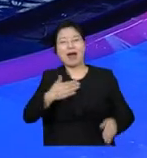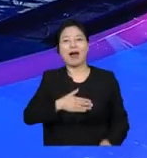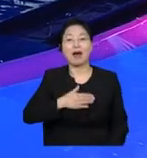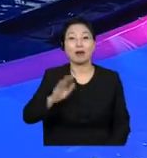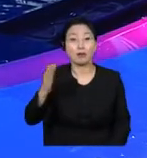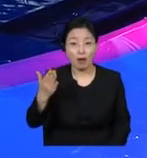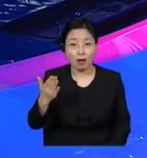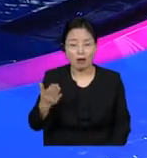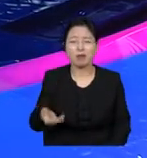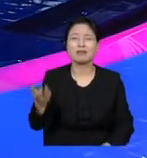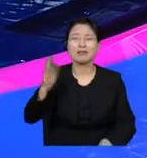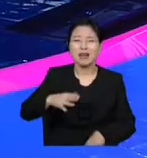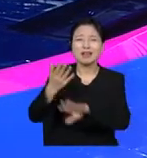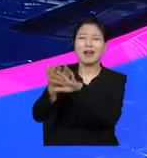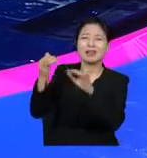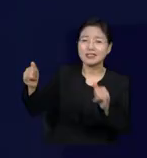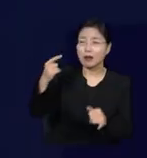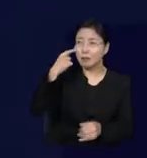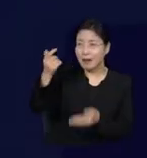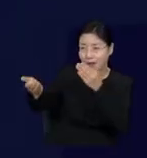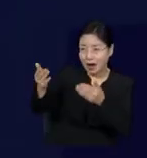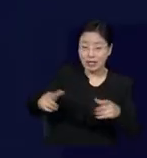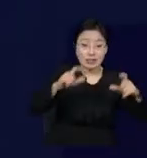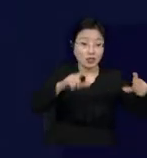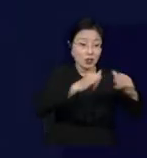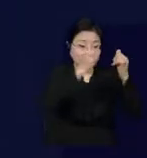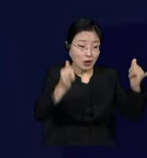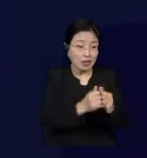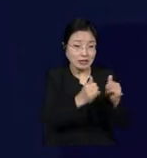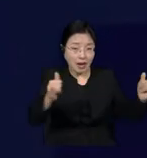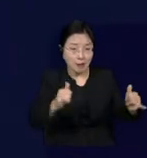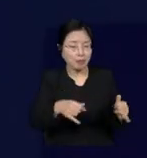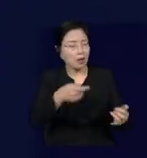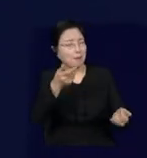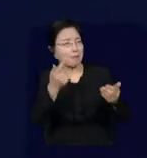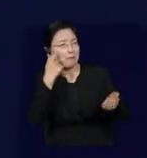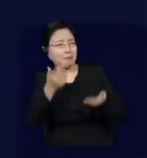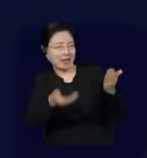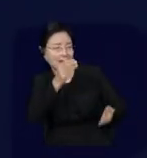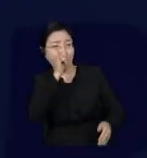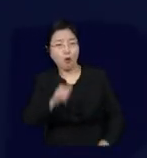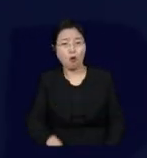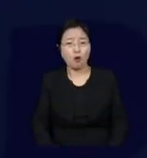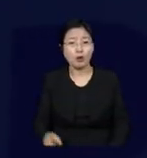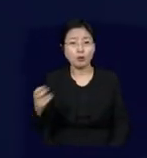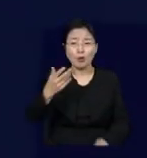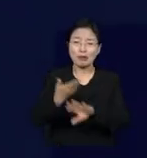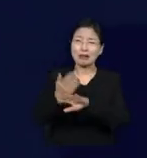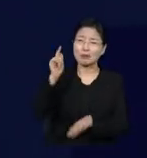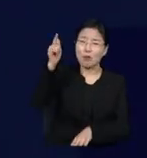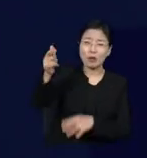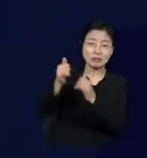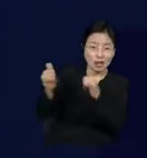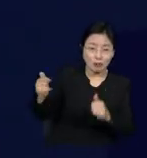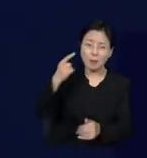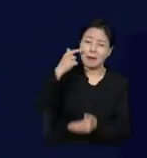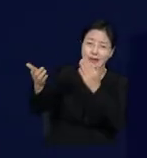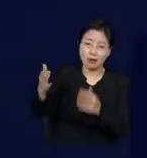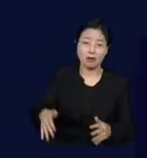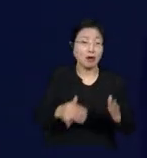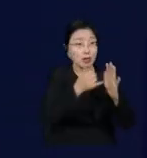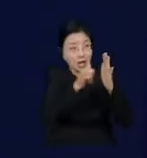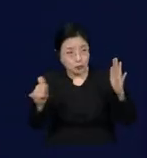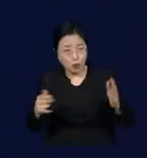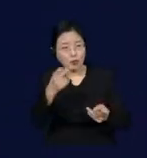and we judge people from a distance. We judge people from our community, family members, parents, brothers and sisters and our